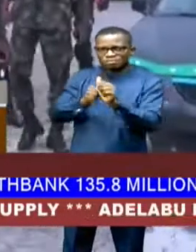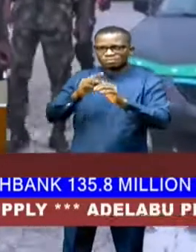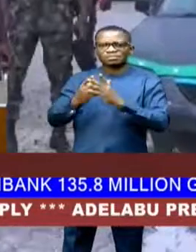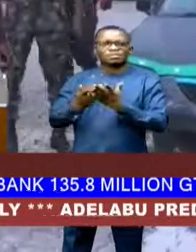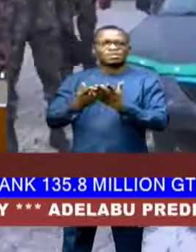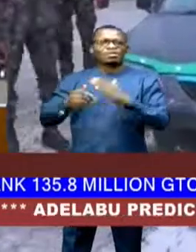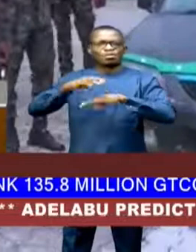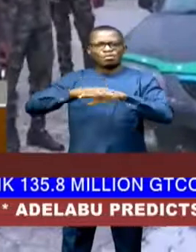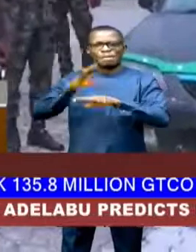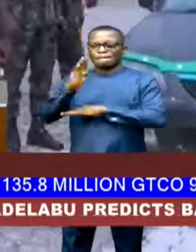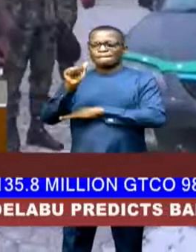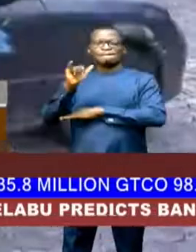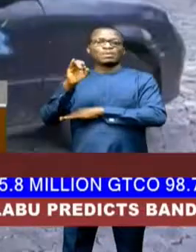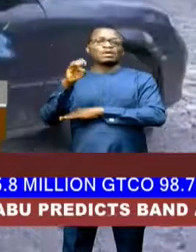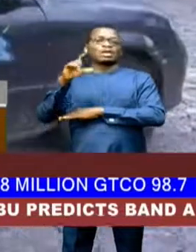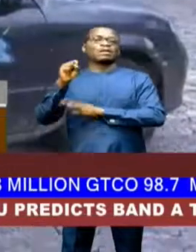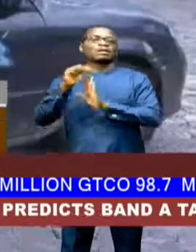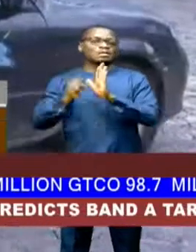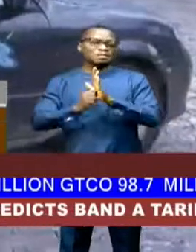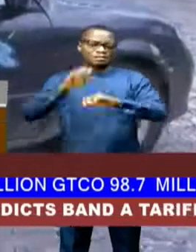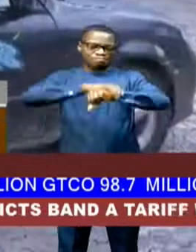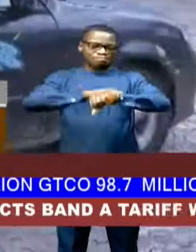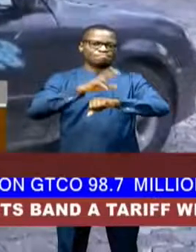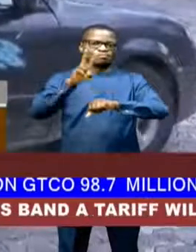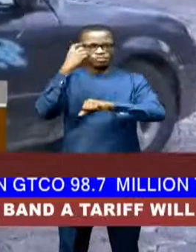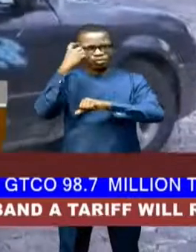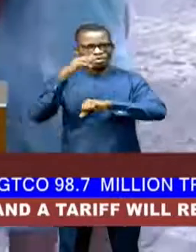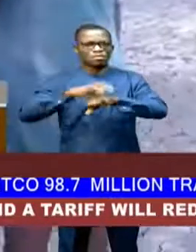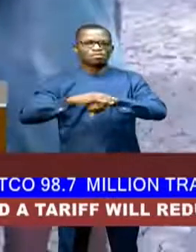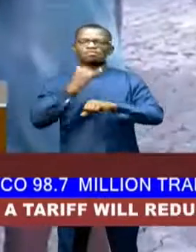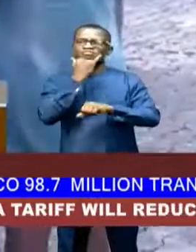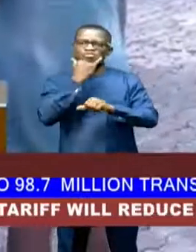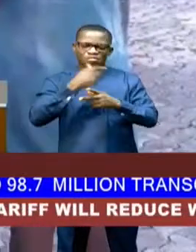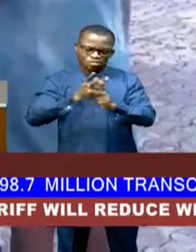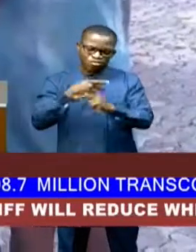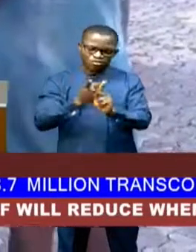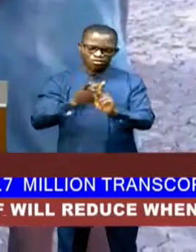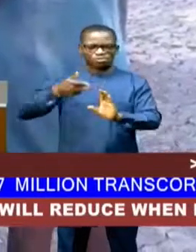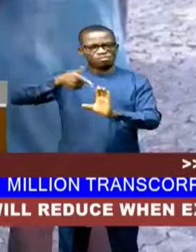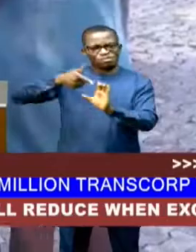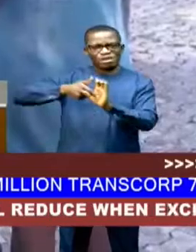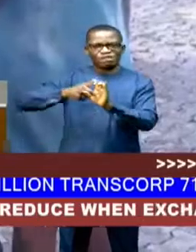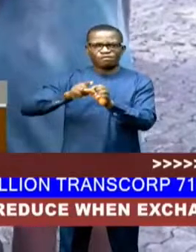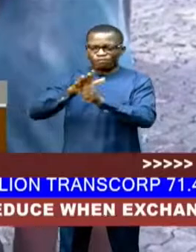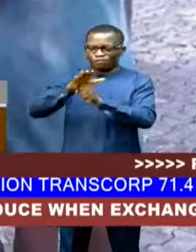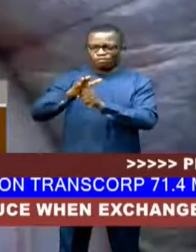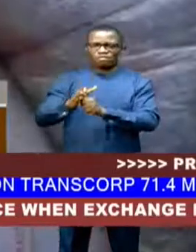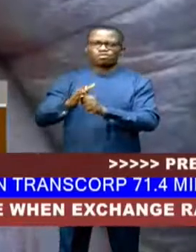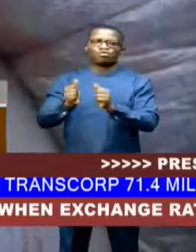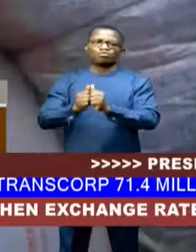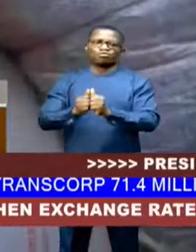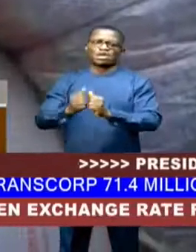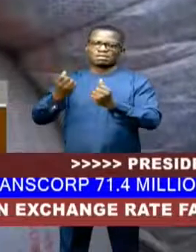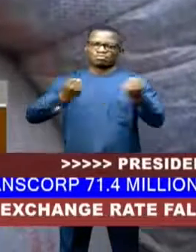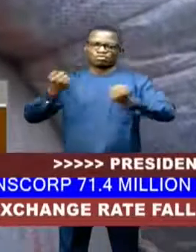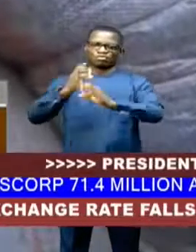State and arrested two suspects on a master car with illegally refined products loaded as well as a truck loaded